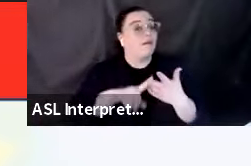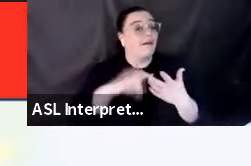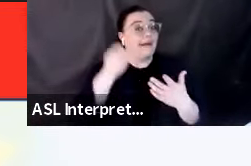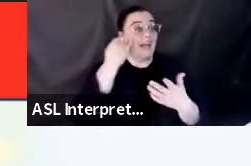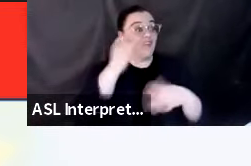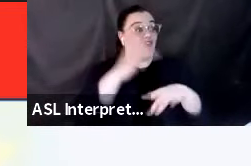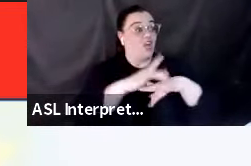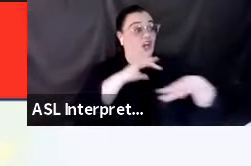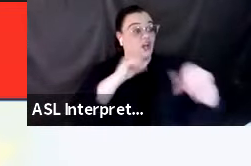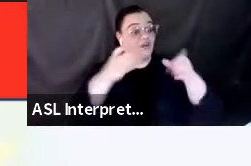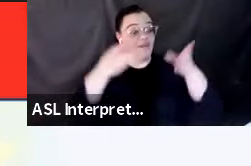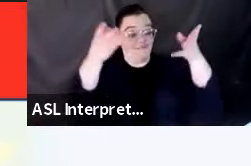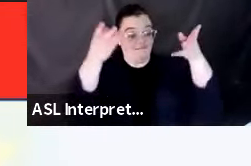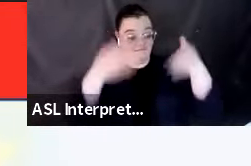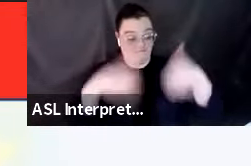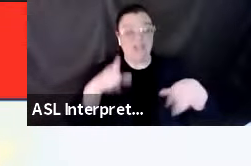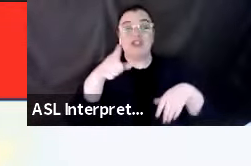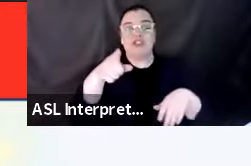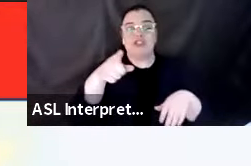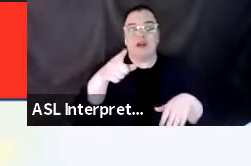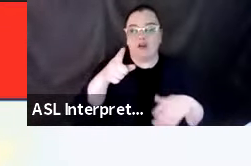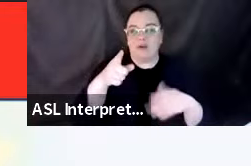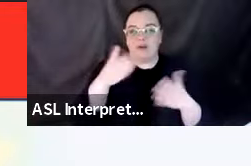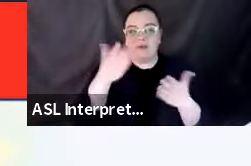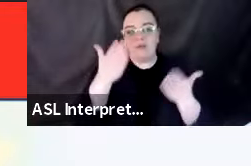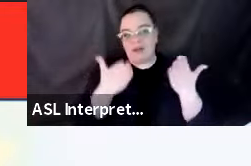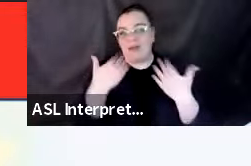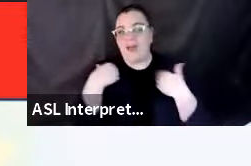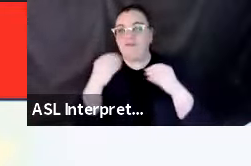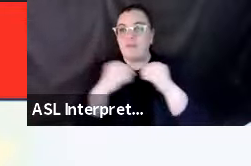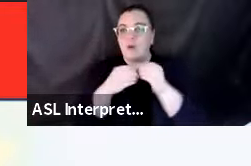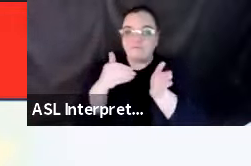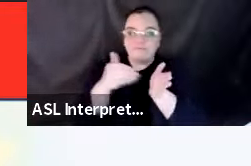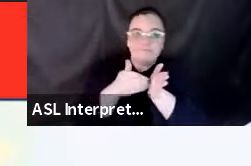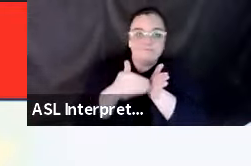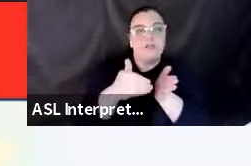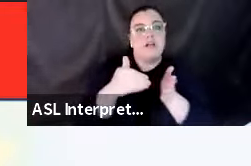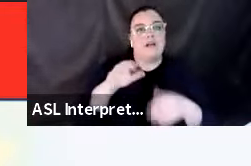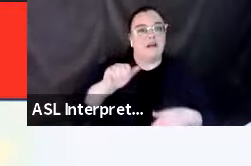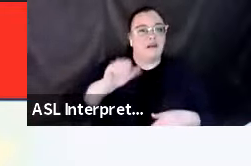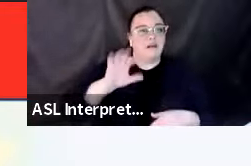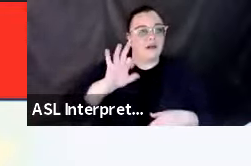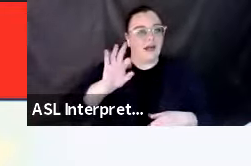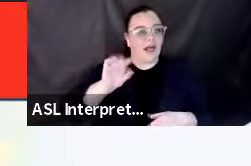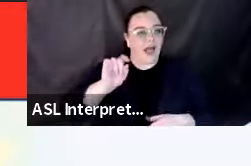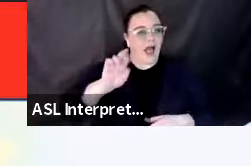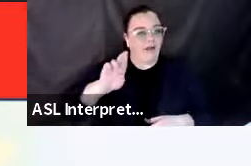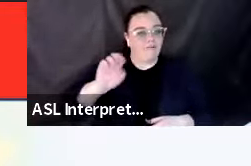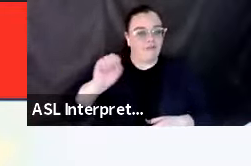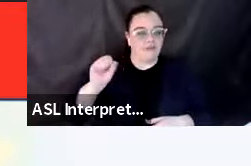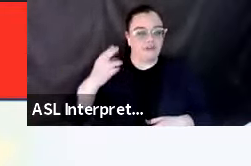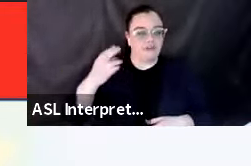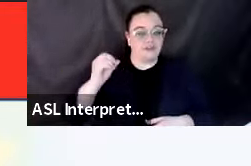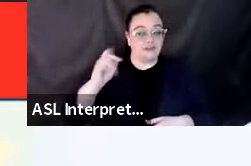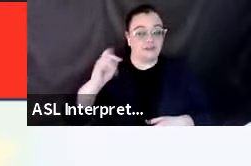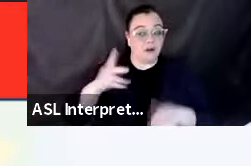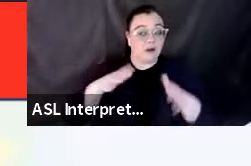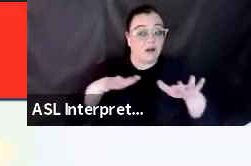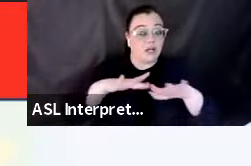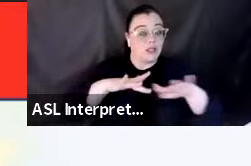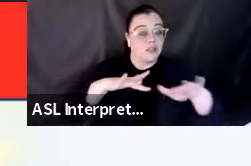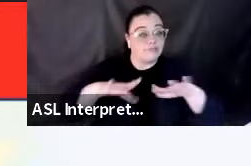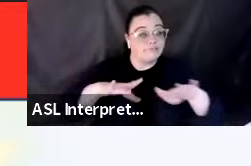earthquake, when you are having the likelihood of frequent earthquakes called aftershocks, that might be a good time to do so.